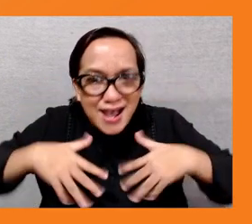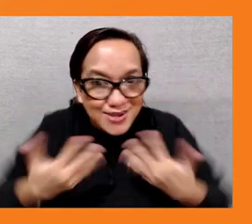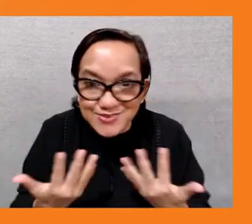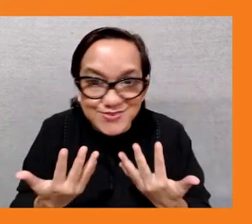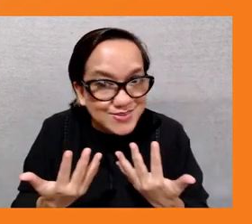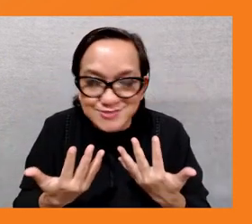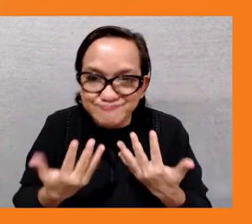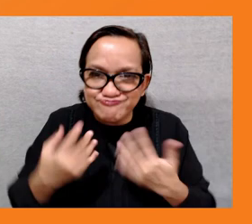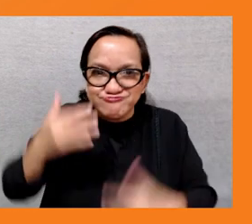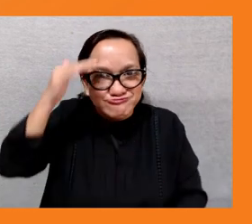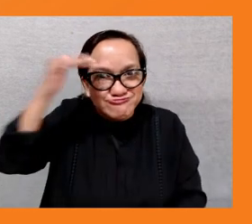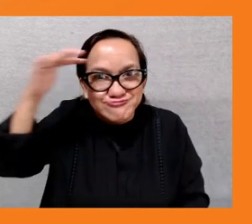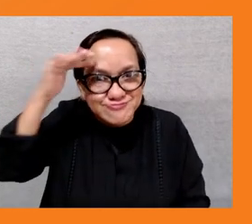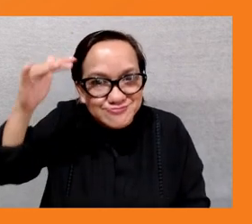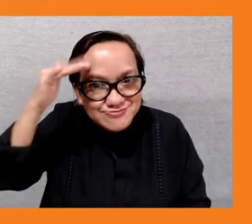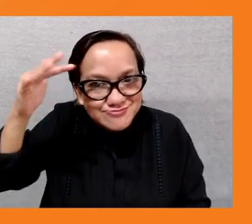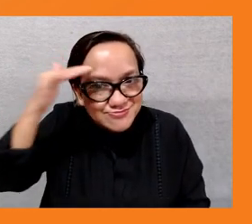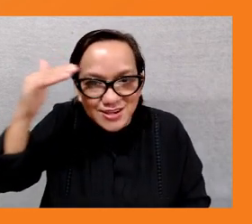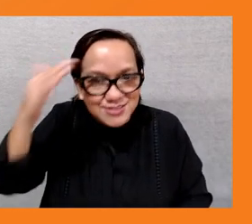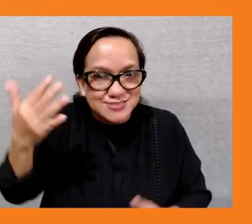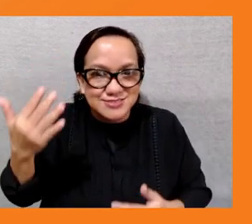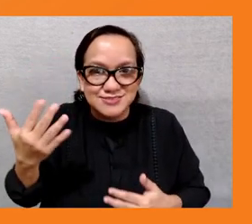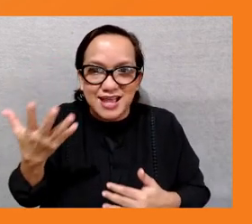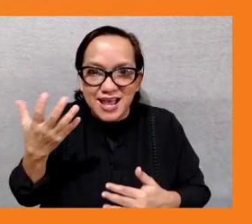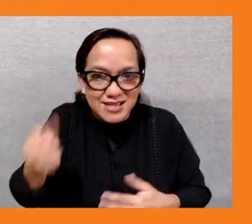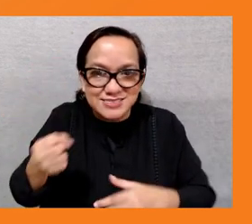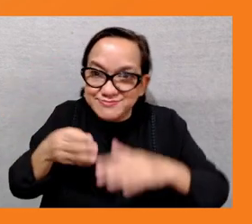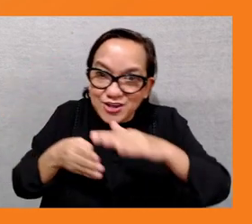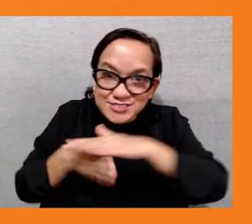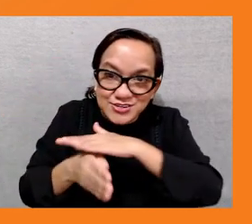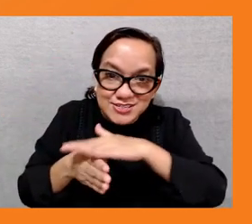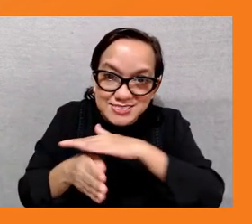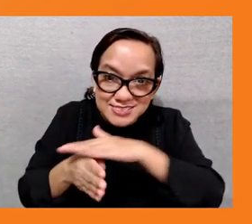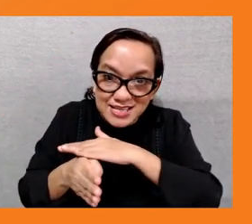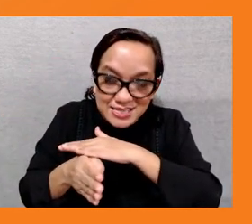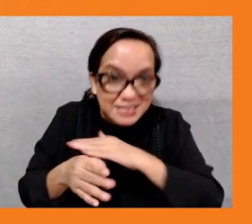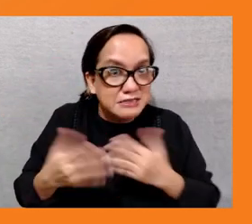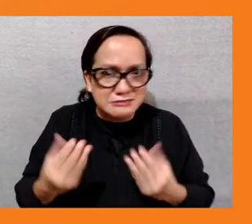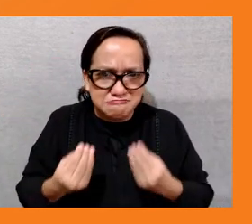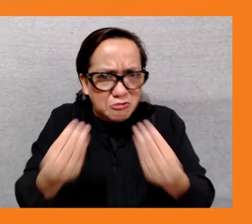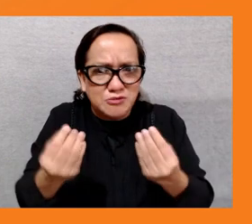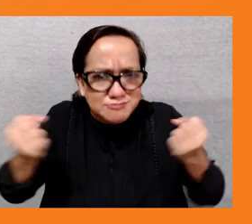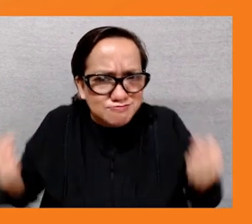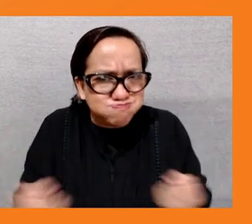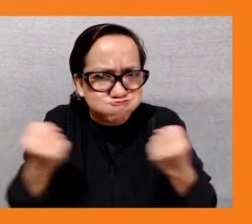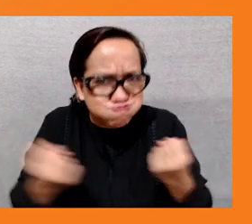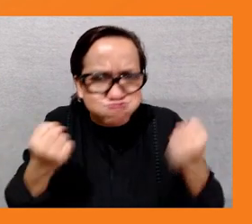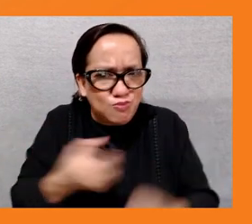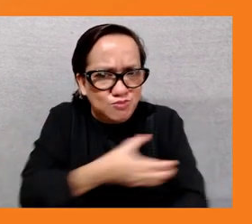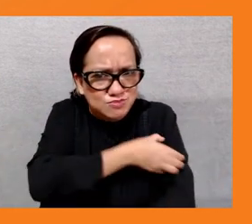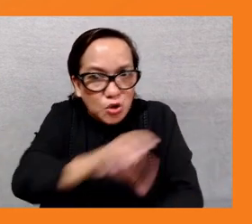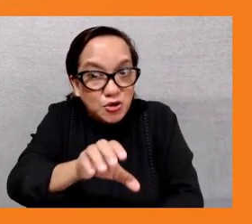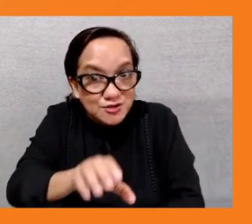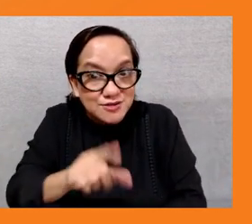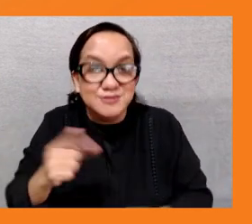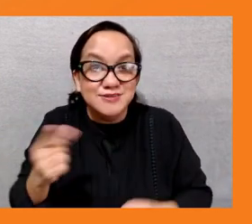the right um uh i think capacity building and training uh youth can actually engage right now as a part